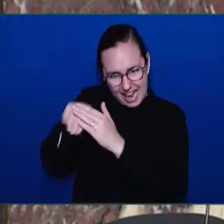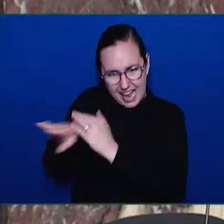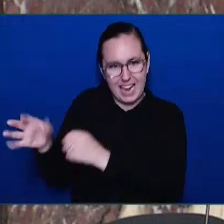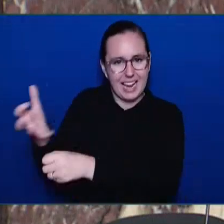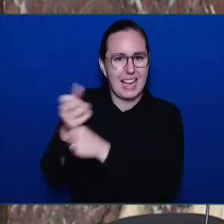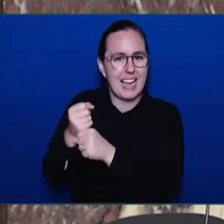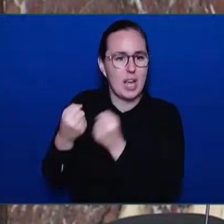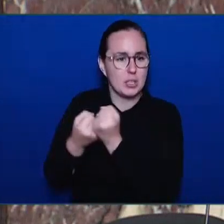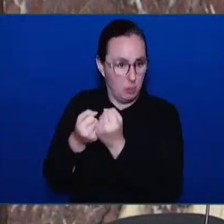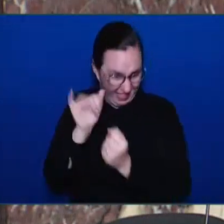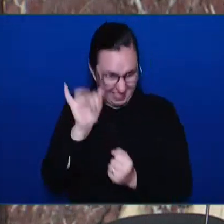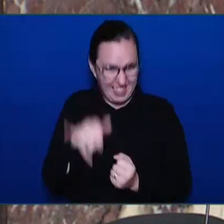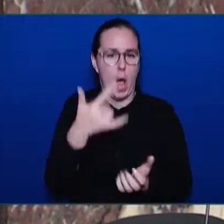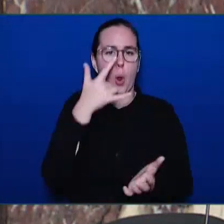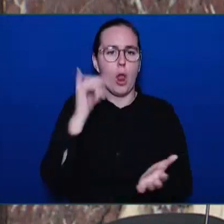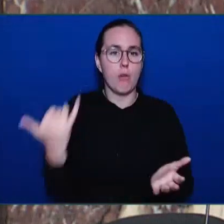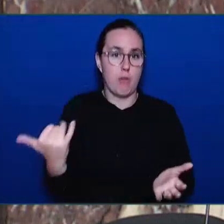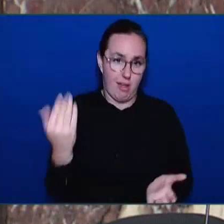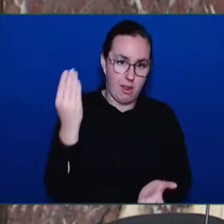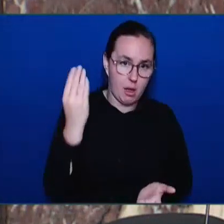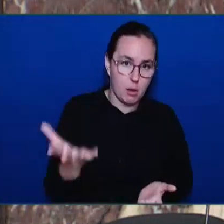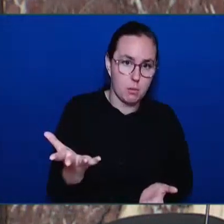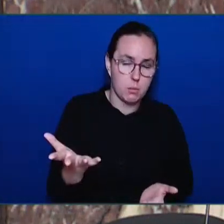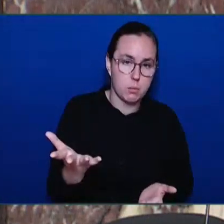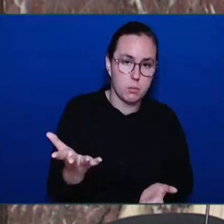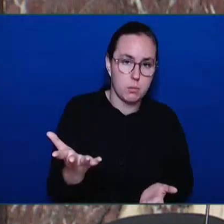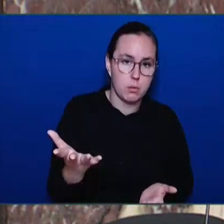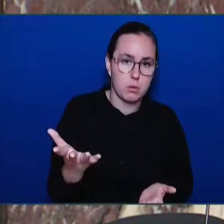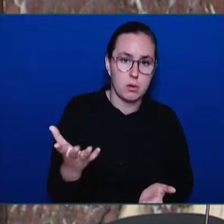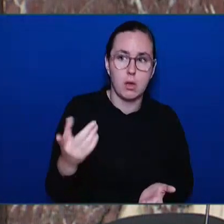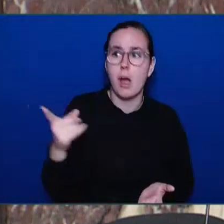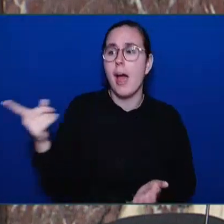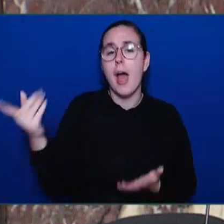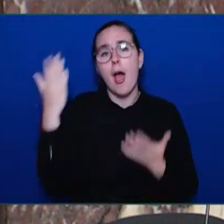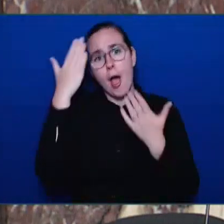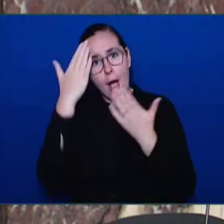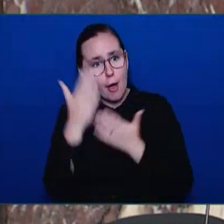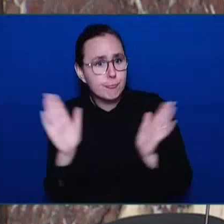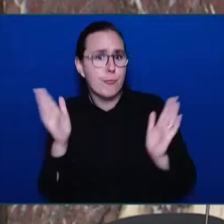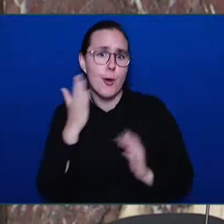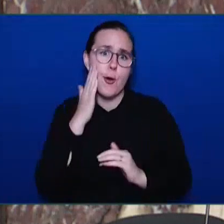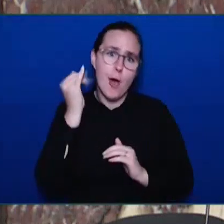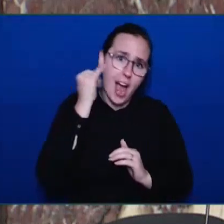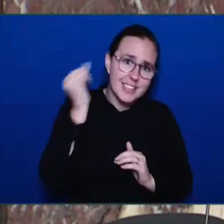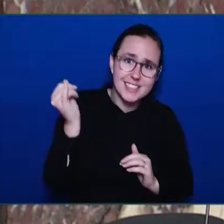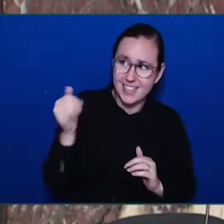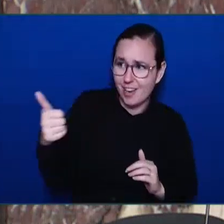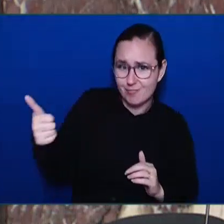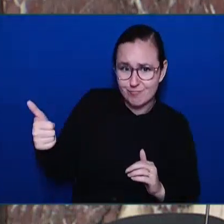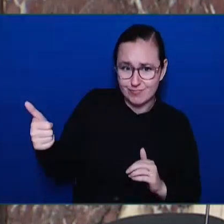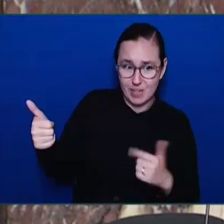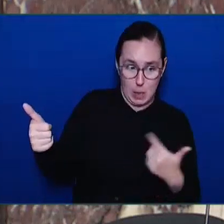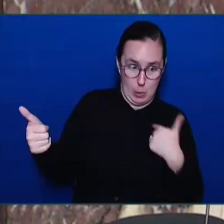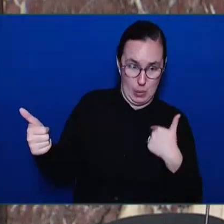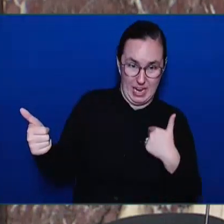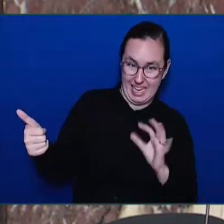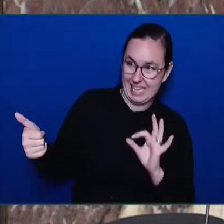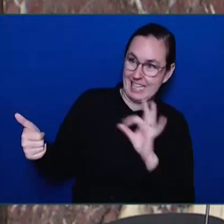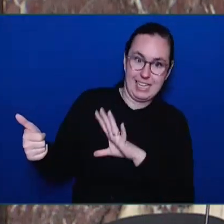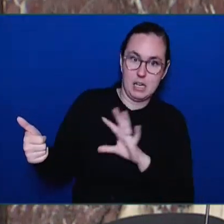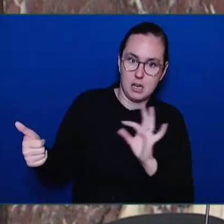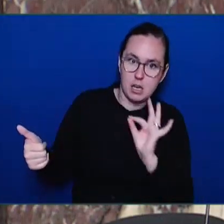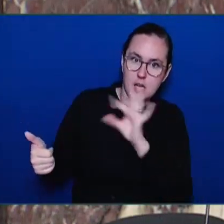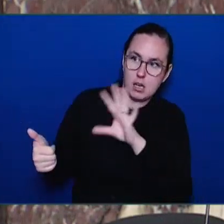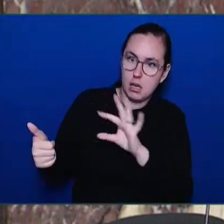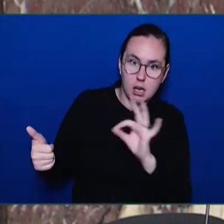at good ideas, because that is exactly what we and the Leader of the Opposition are suggesting. We need to see a dramatic shift